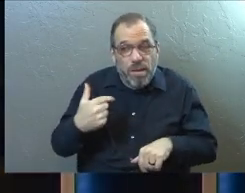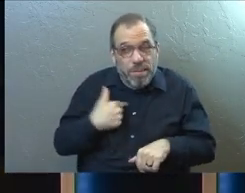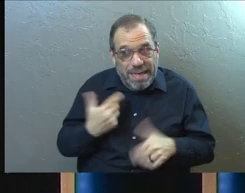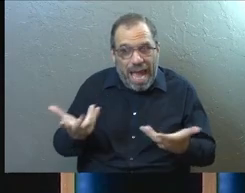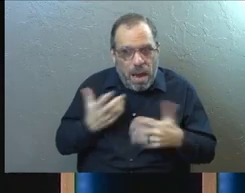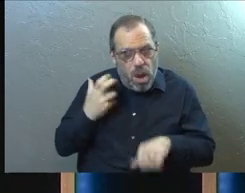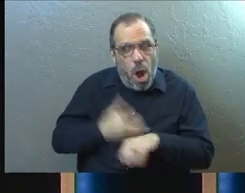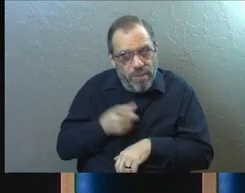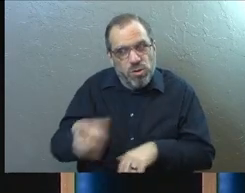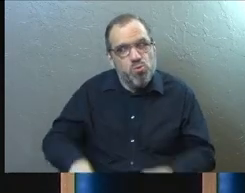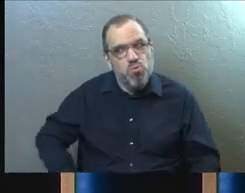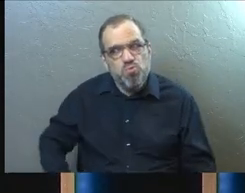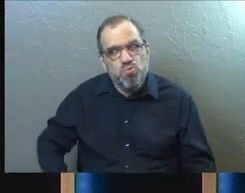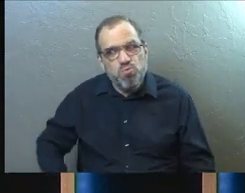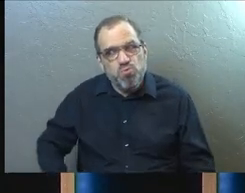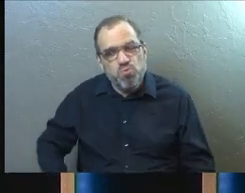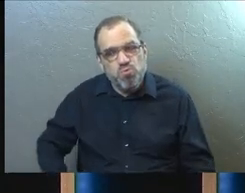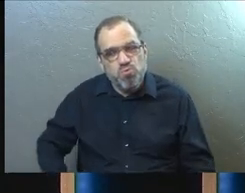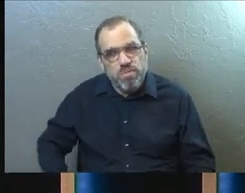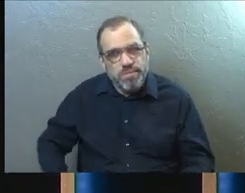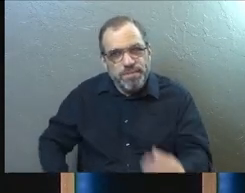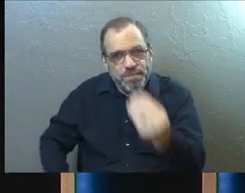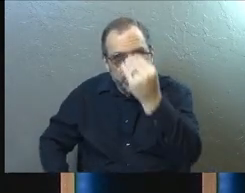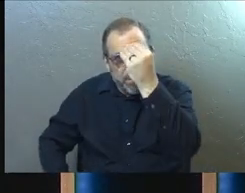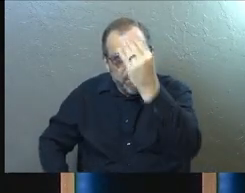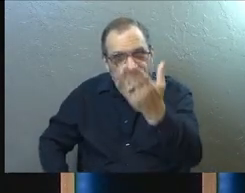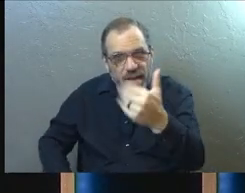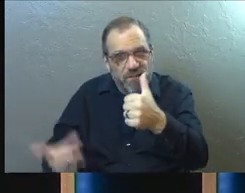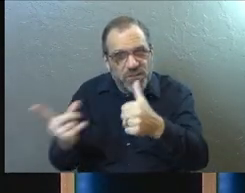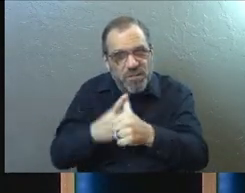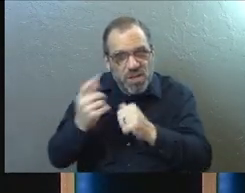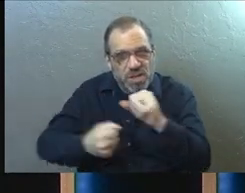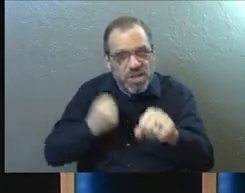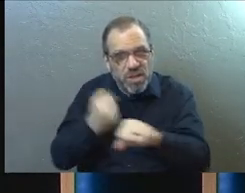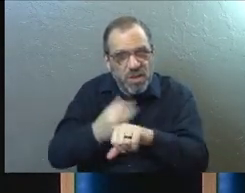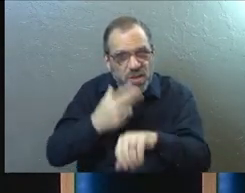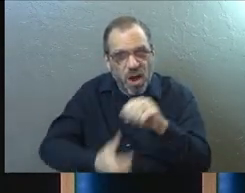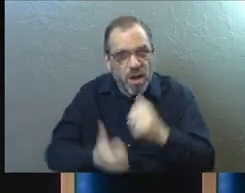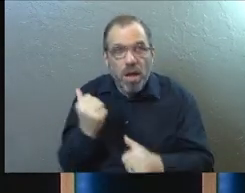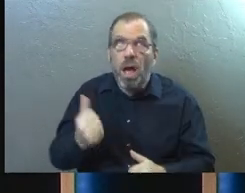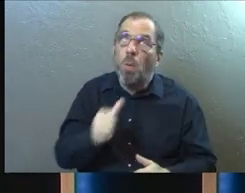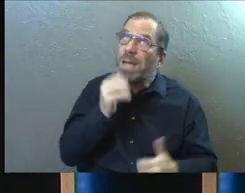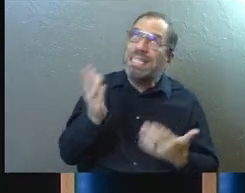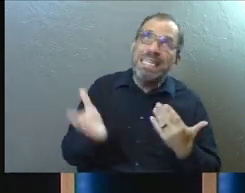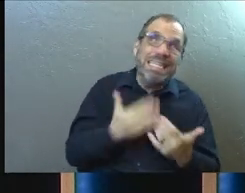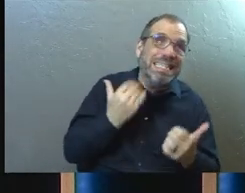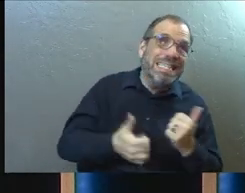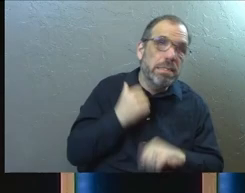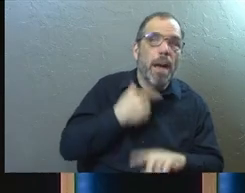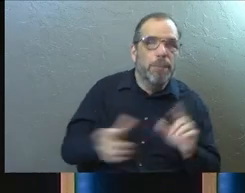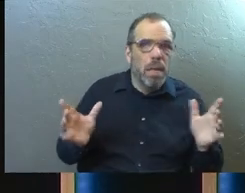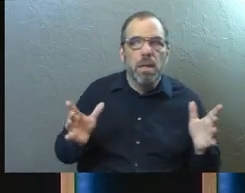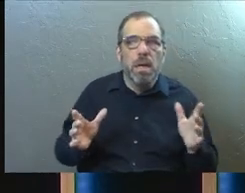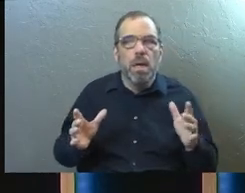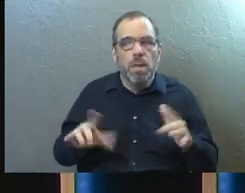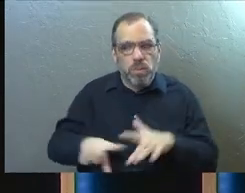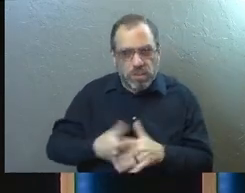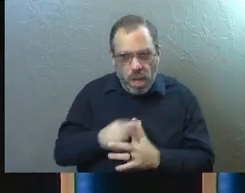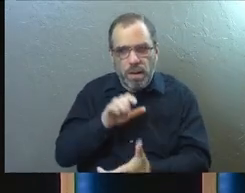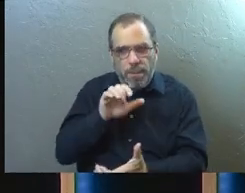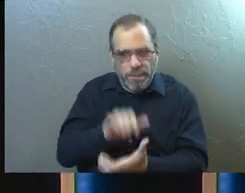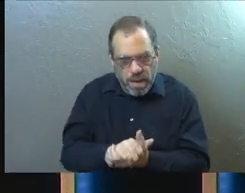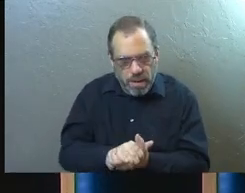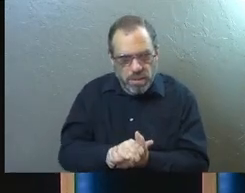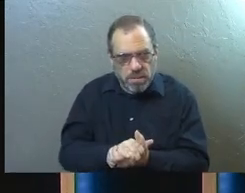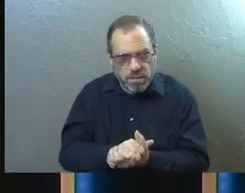I want it to be tough for you. So I'm telling you, your first year of marriage is going to be the hardest. It wasn't the easiest year of our marriage, but we went into it.